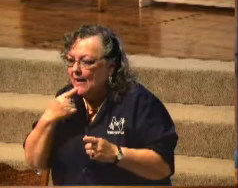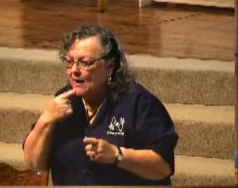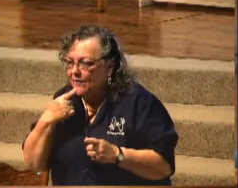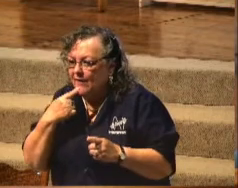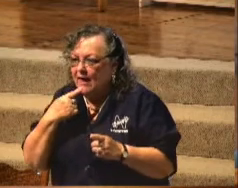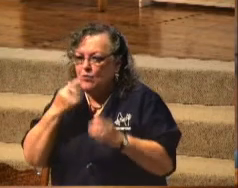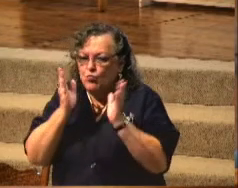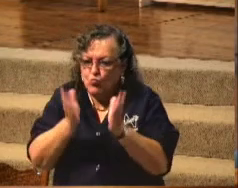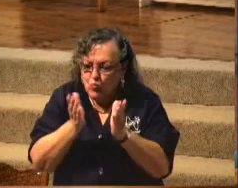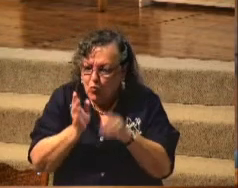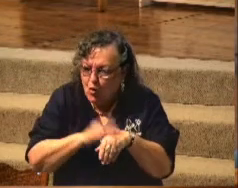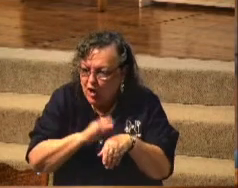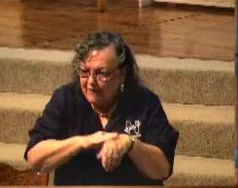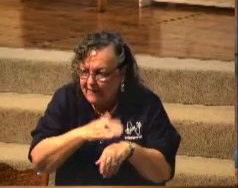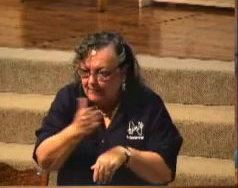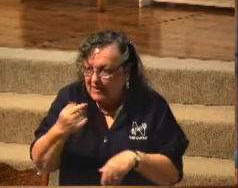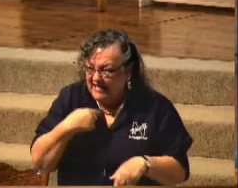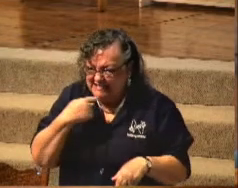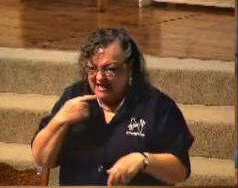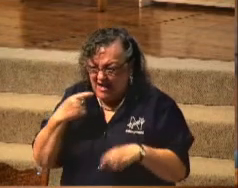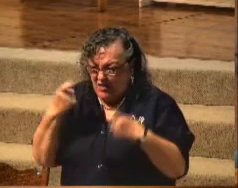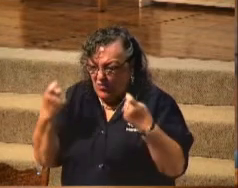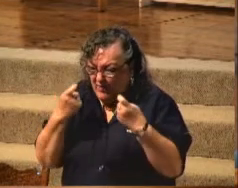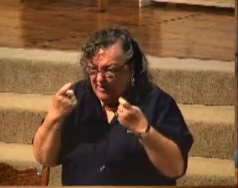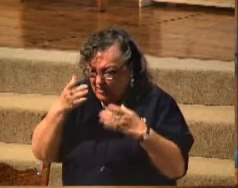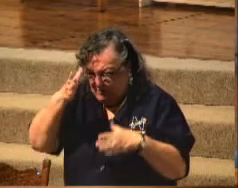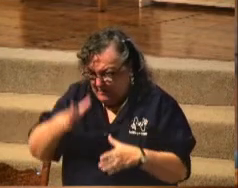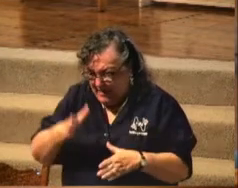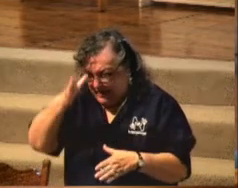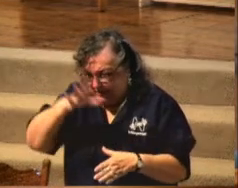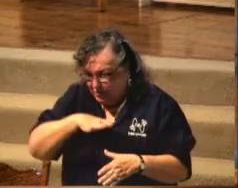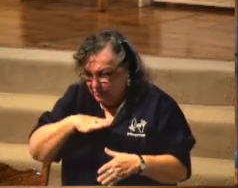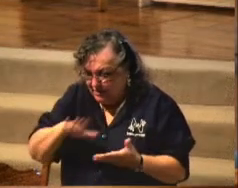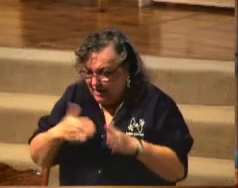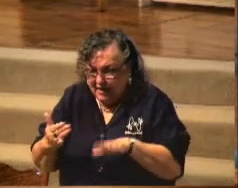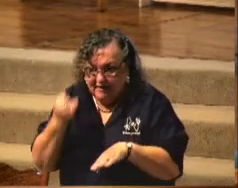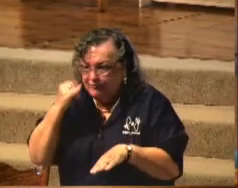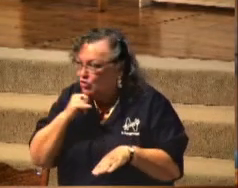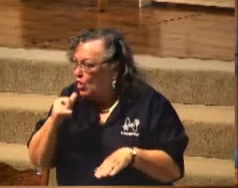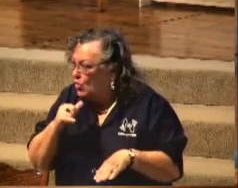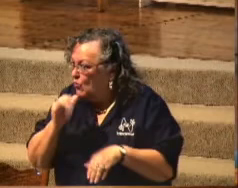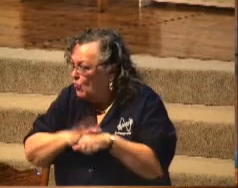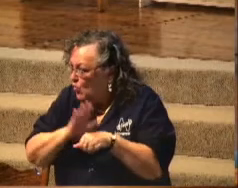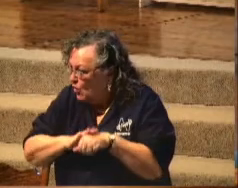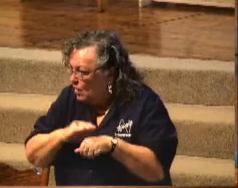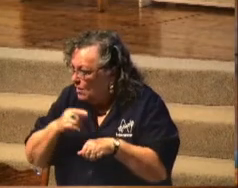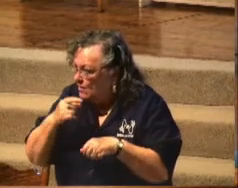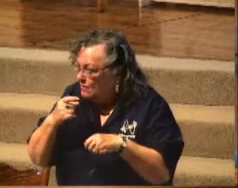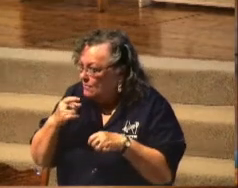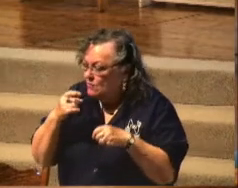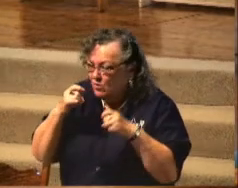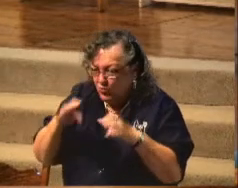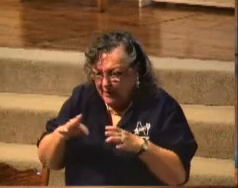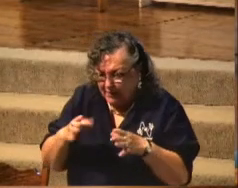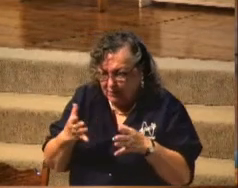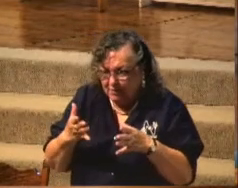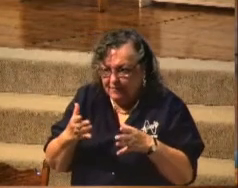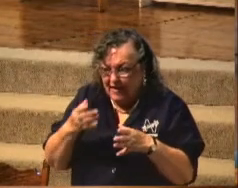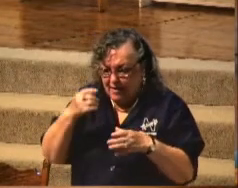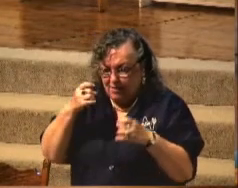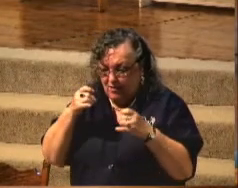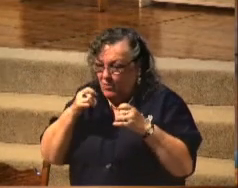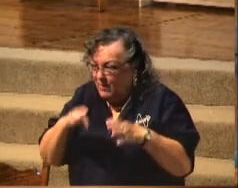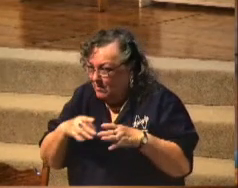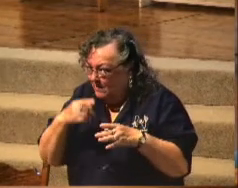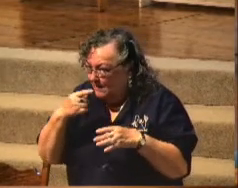When I say unto the wicked, O wicked man, thou shalt surely die. If thou dost not speak to warn the wicked from his way, that wicked man shall die in his